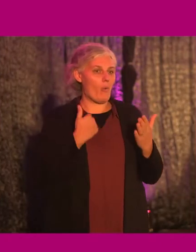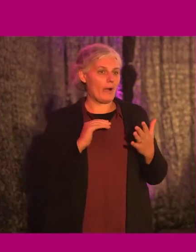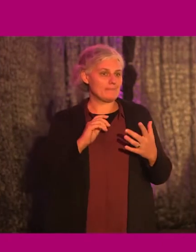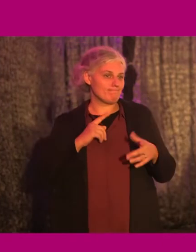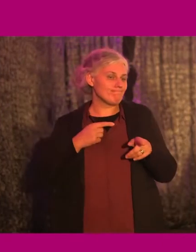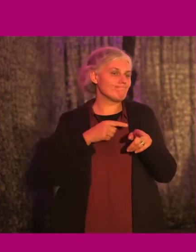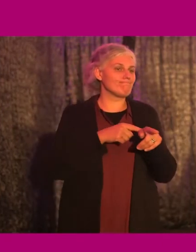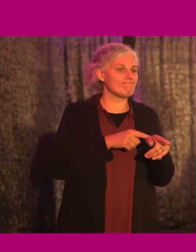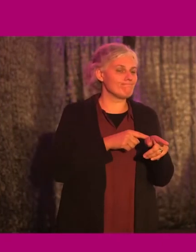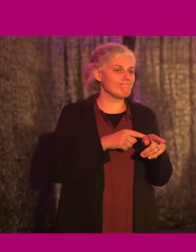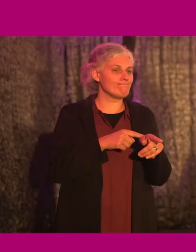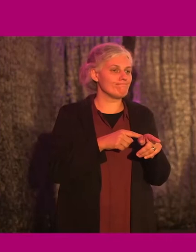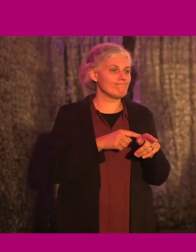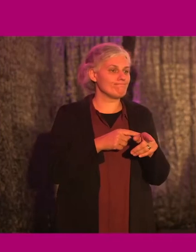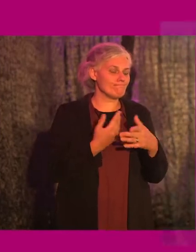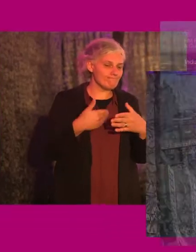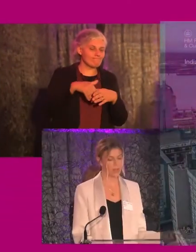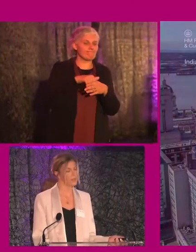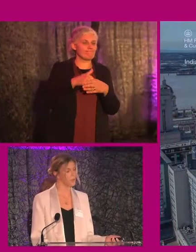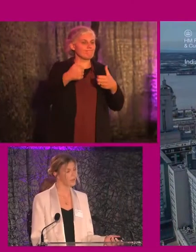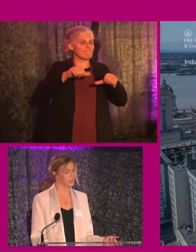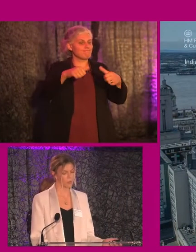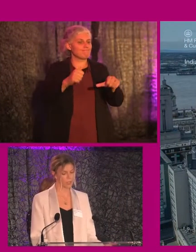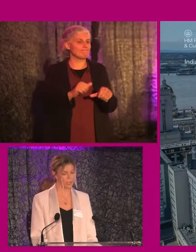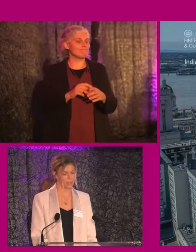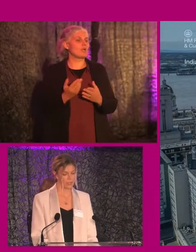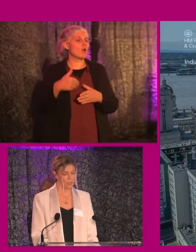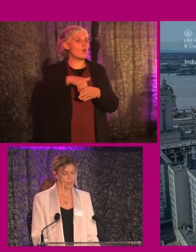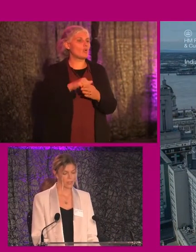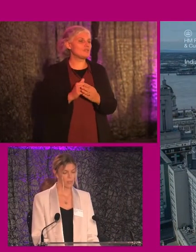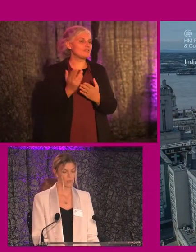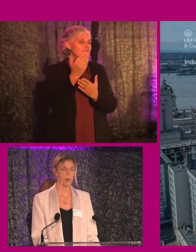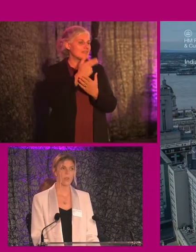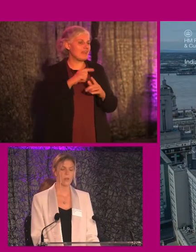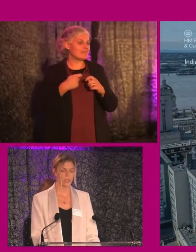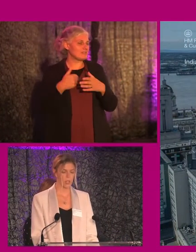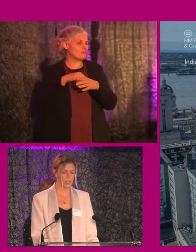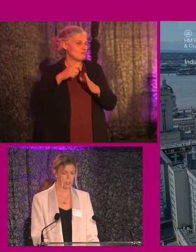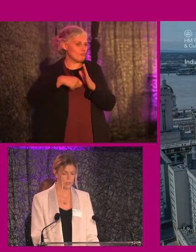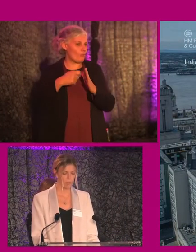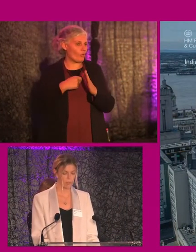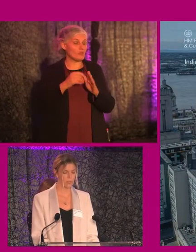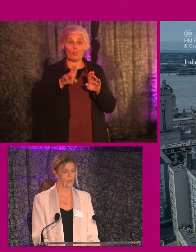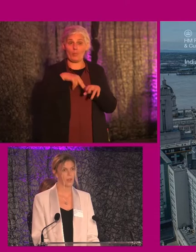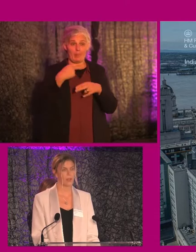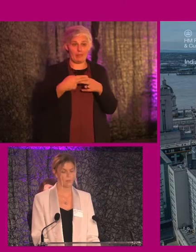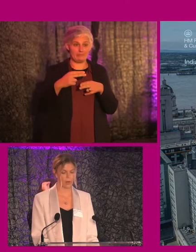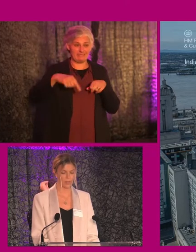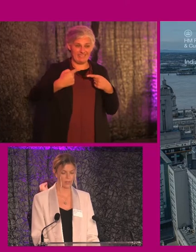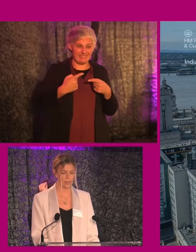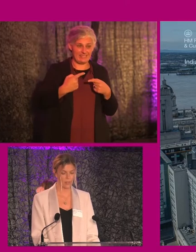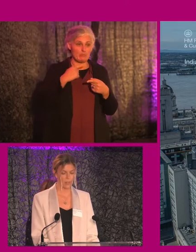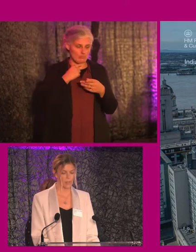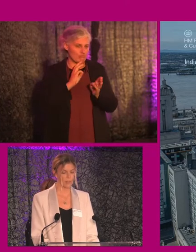the inclusive design and indie buildings project. The scheme was not without its challenges, both design and in